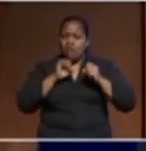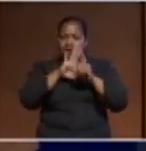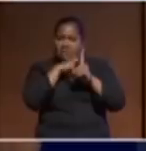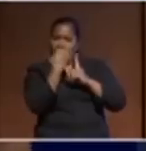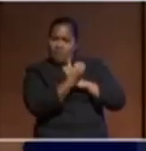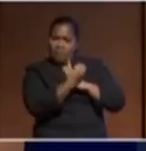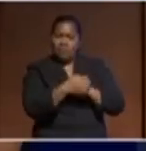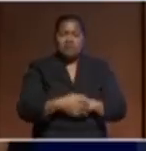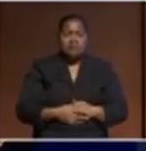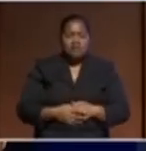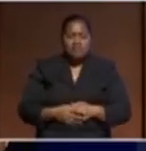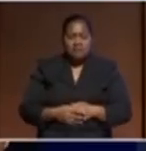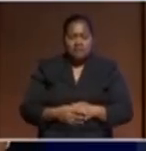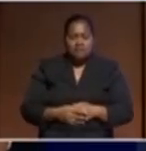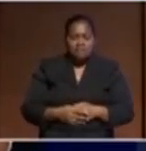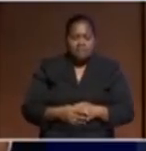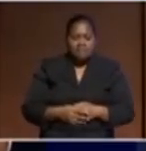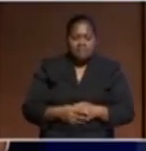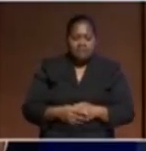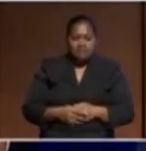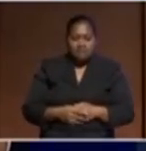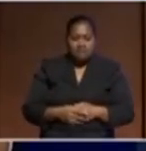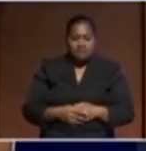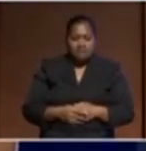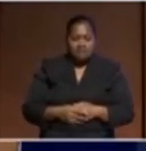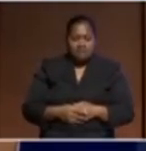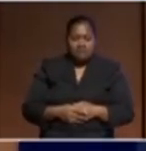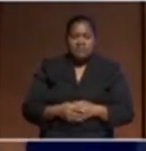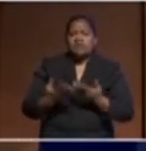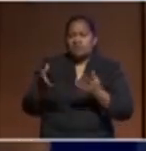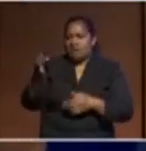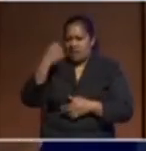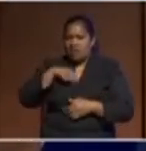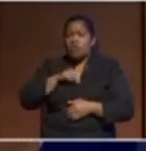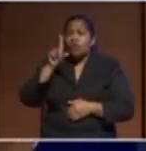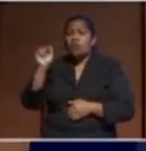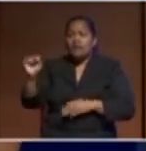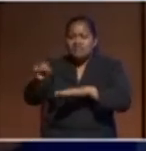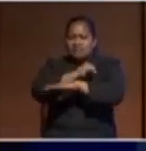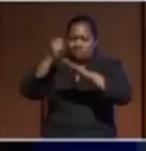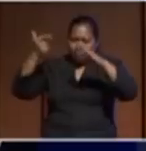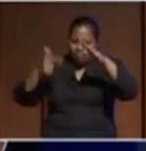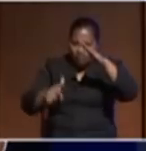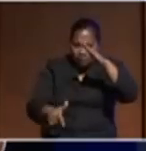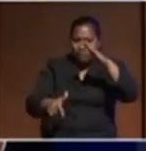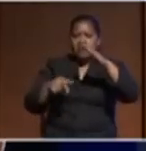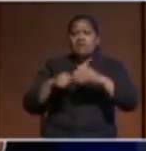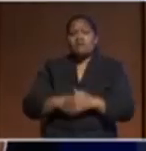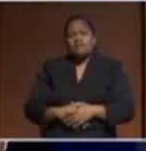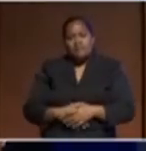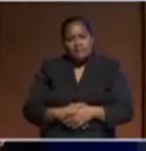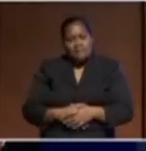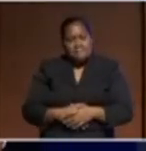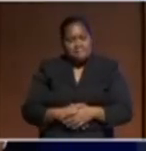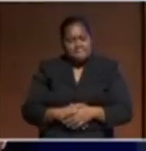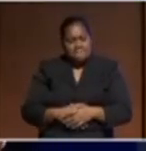even imagine doing seabed mining and there are numerous companies out there that are